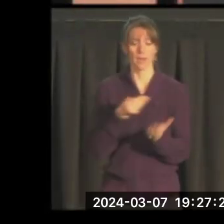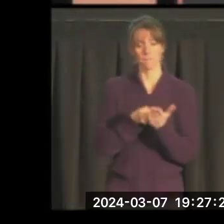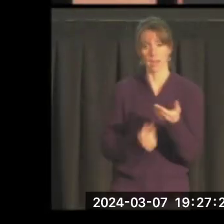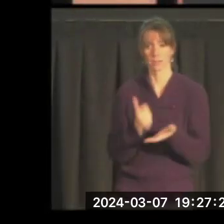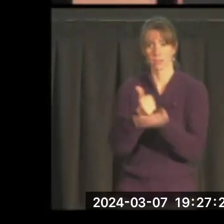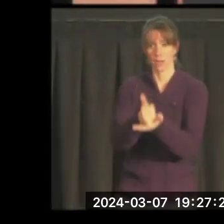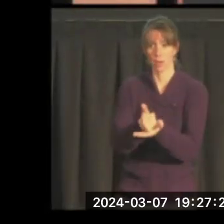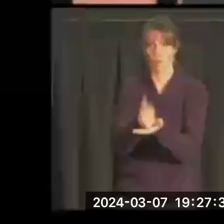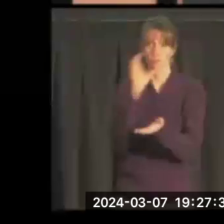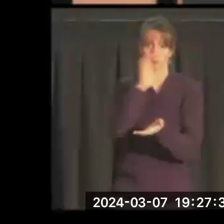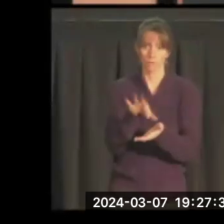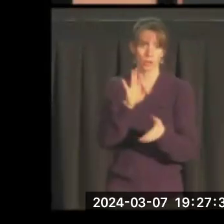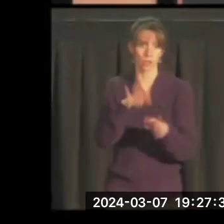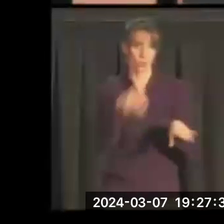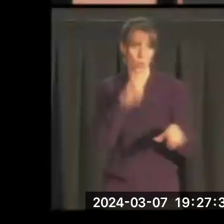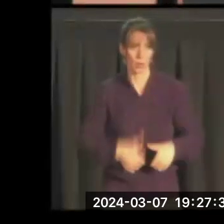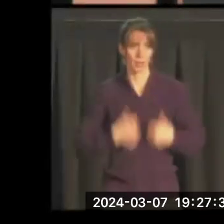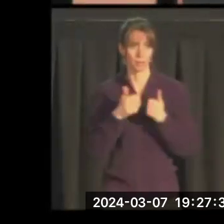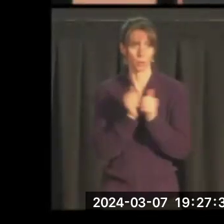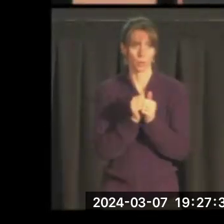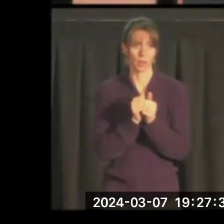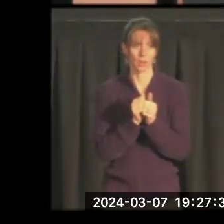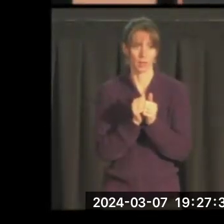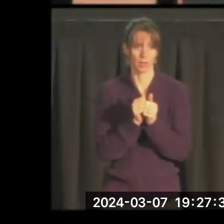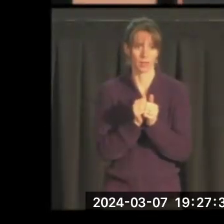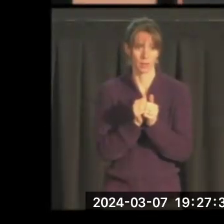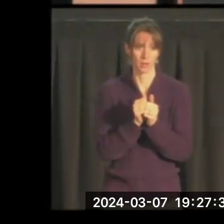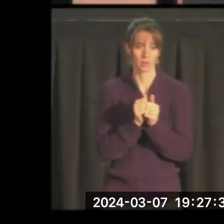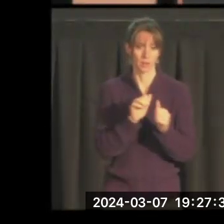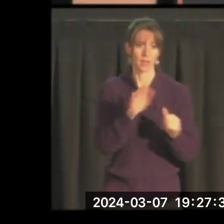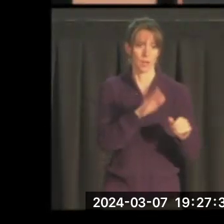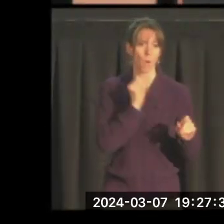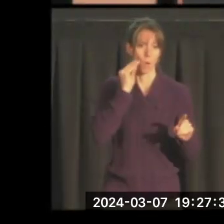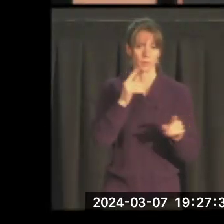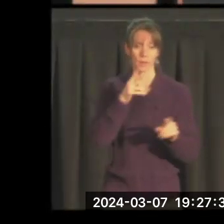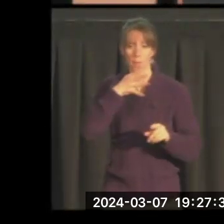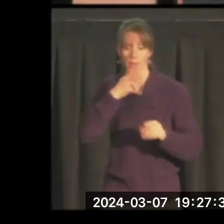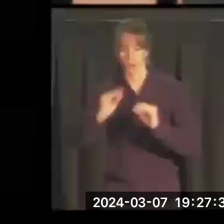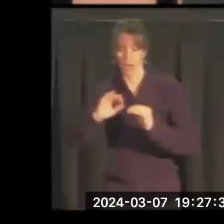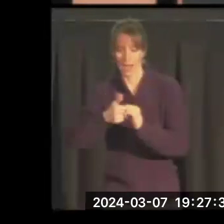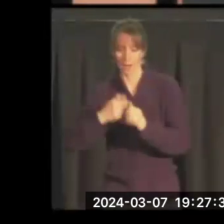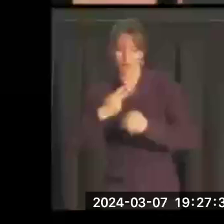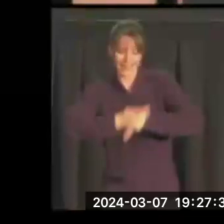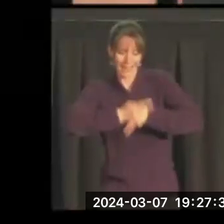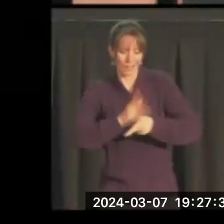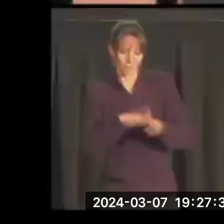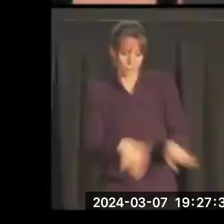must be found for some children living with their own homes. Mothers are taught and help to care for their own children properly.